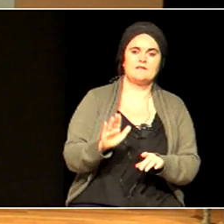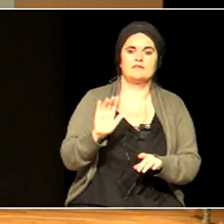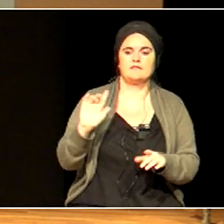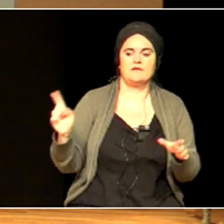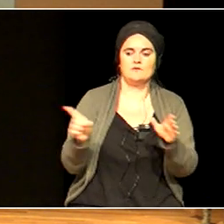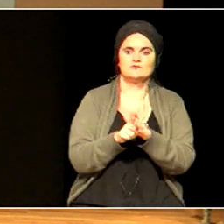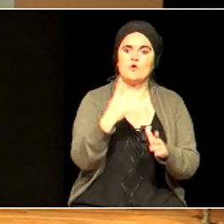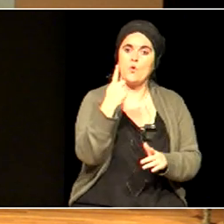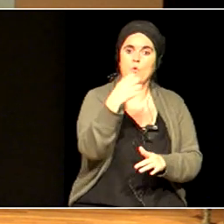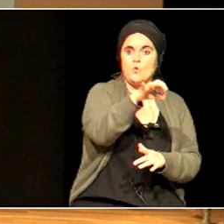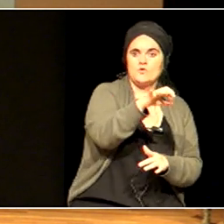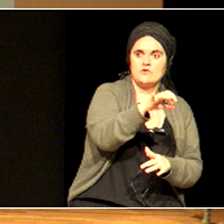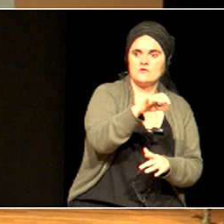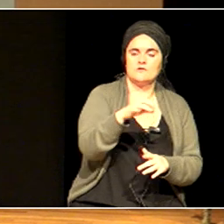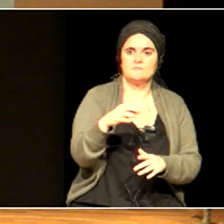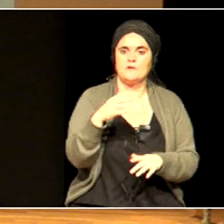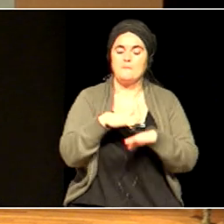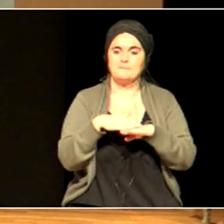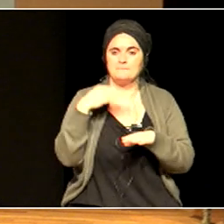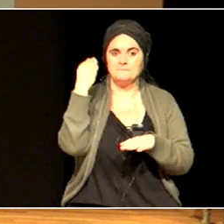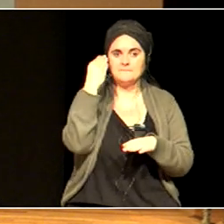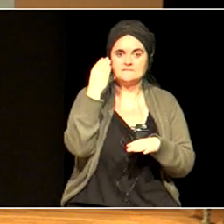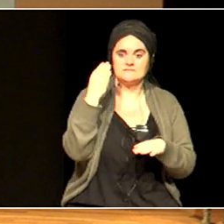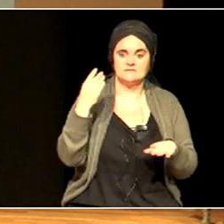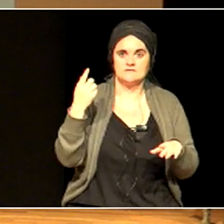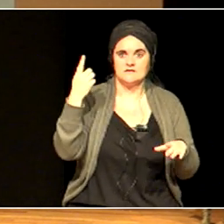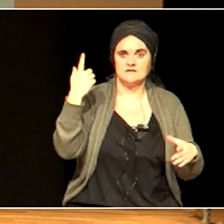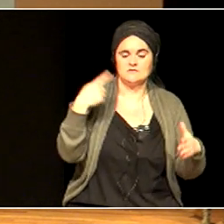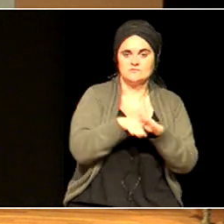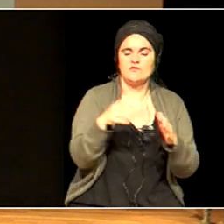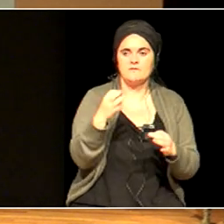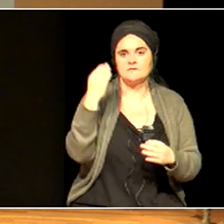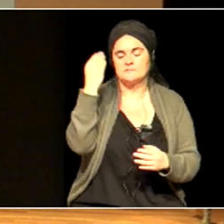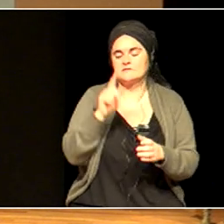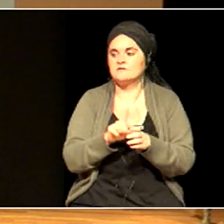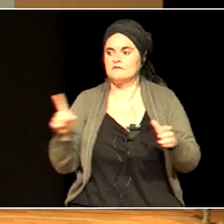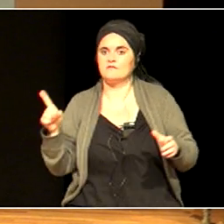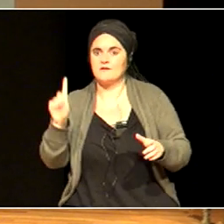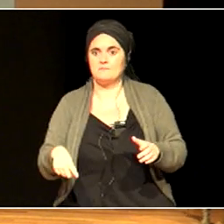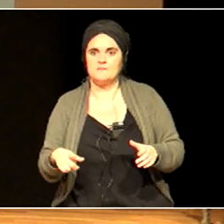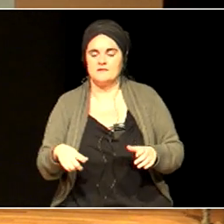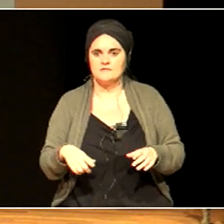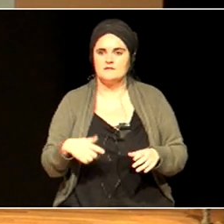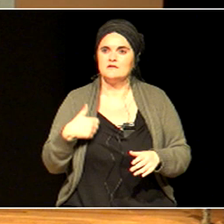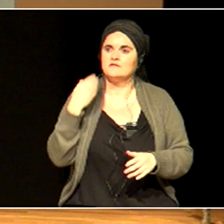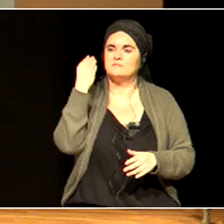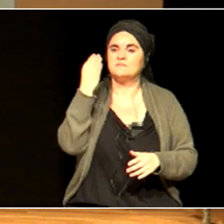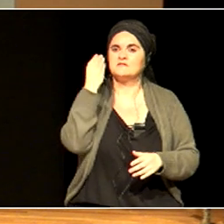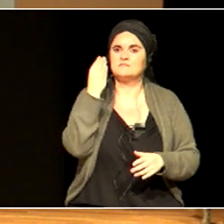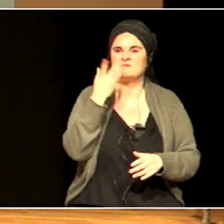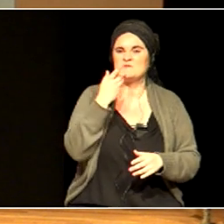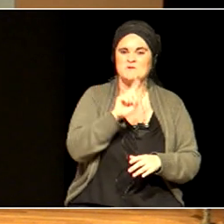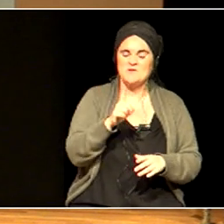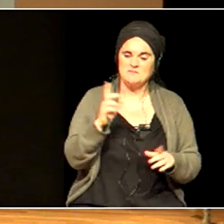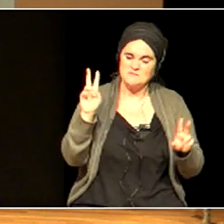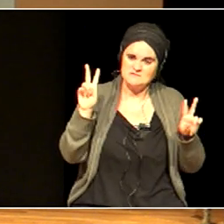Actually, when we think we have very little expertise in inclusion, maybe we should think of the expertise we have in